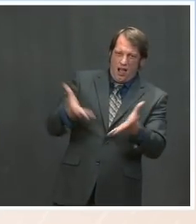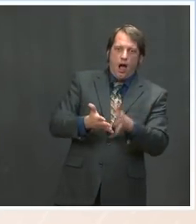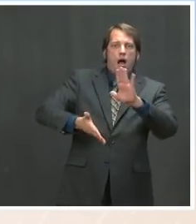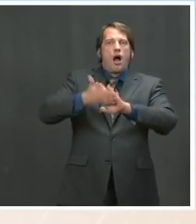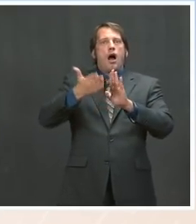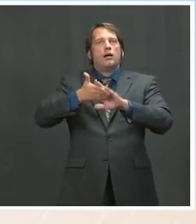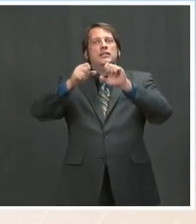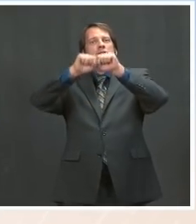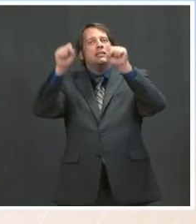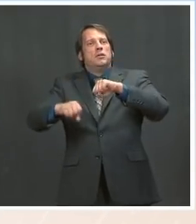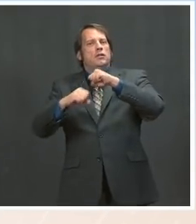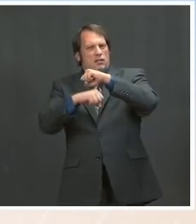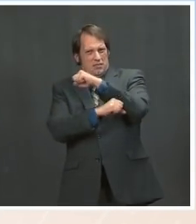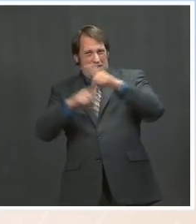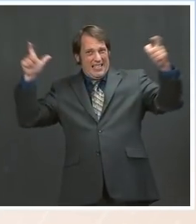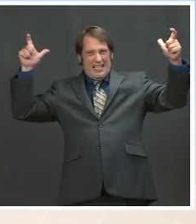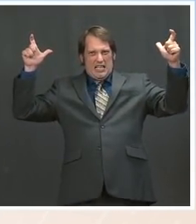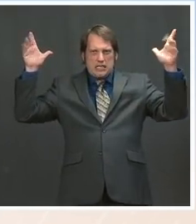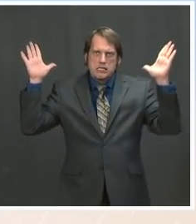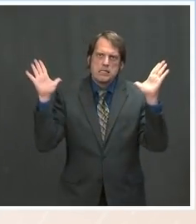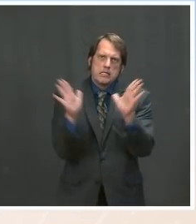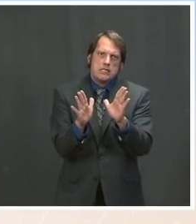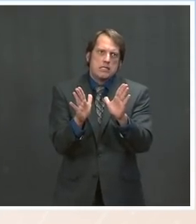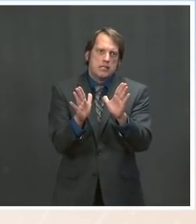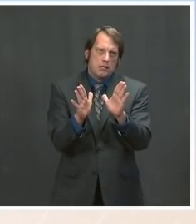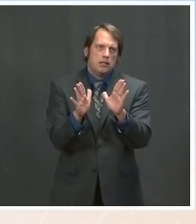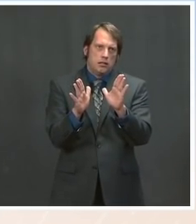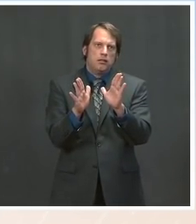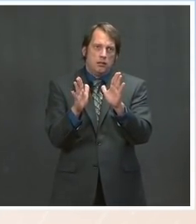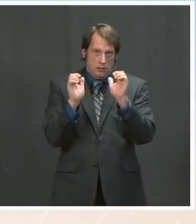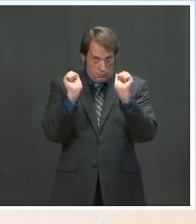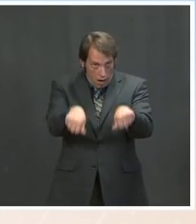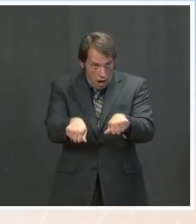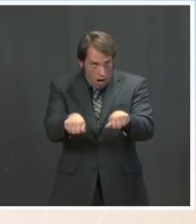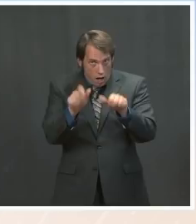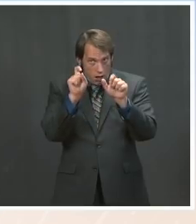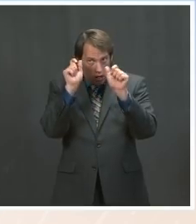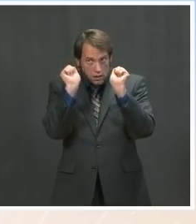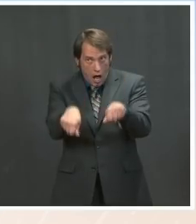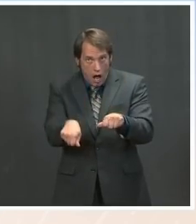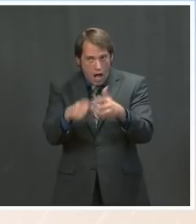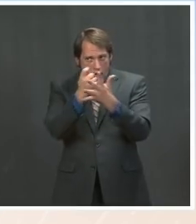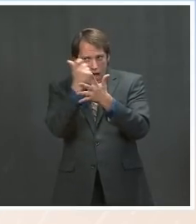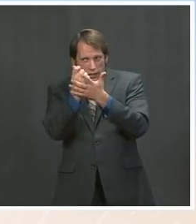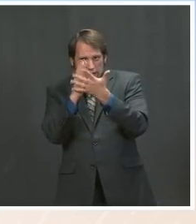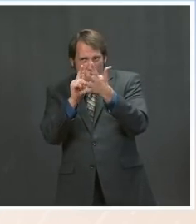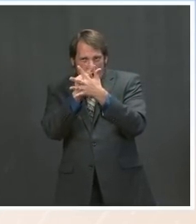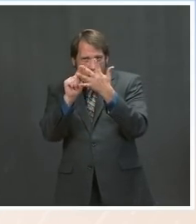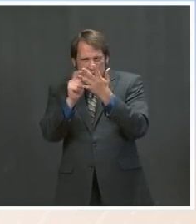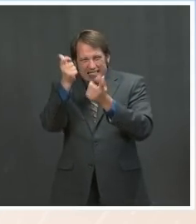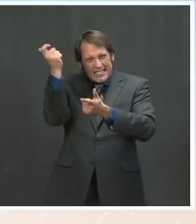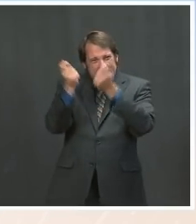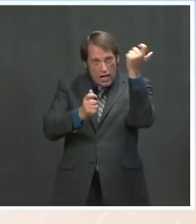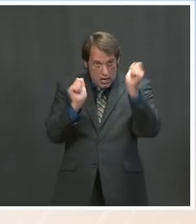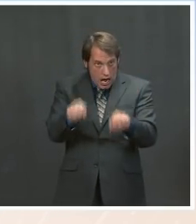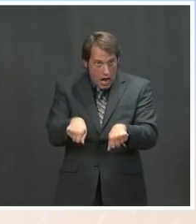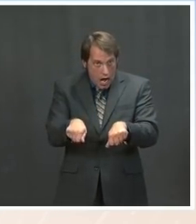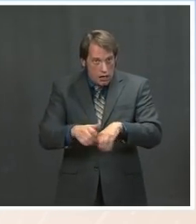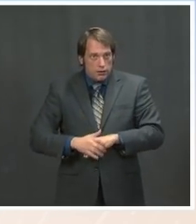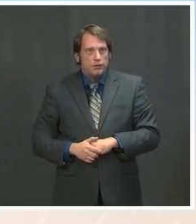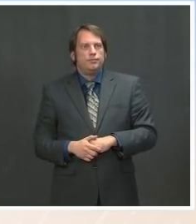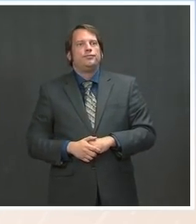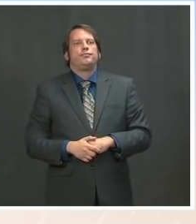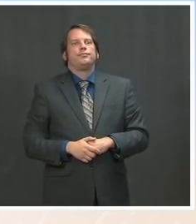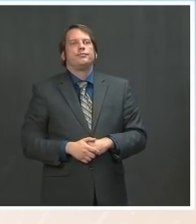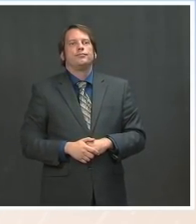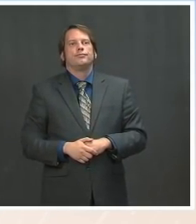President see that as a viable alternative to what he's proposed? And then, how does he view this idea that there